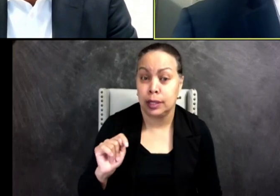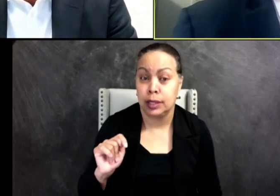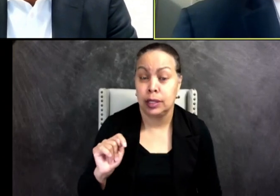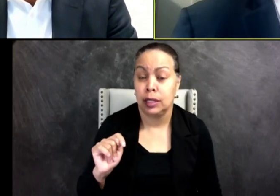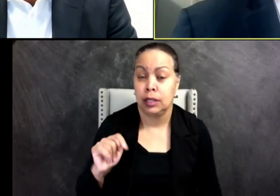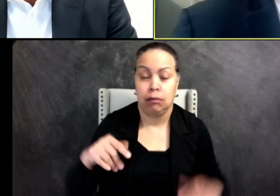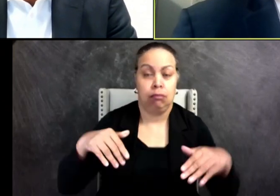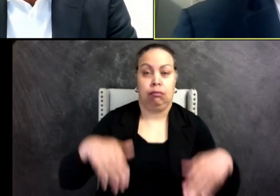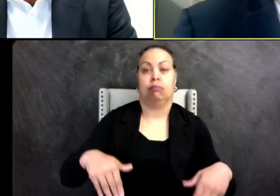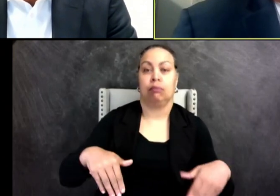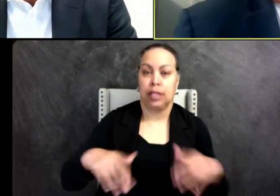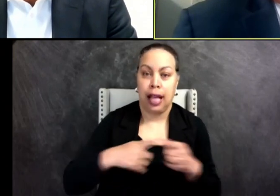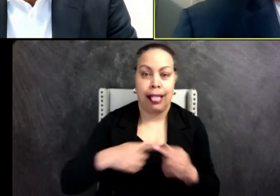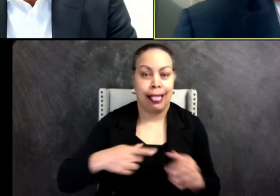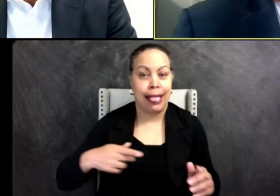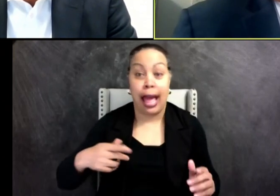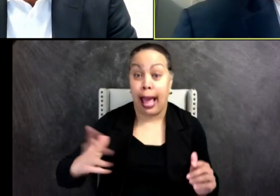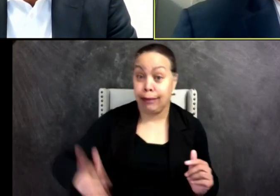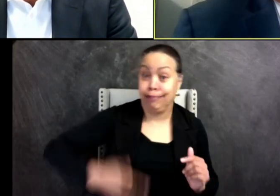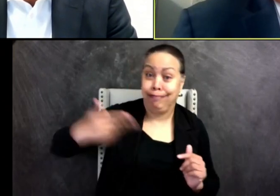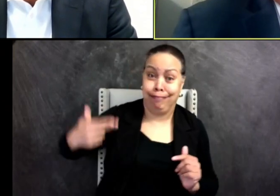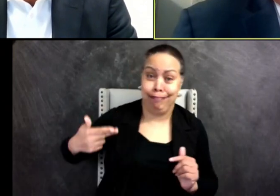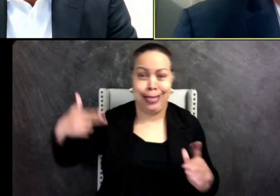incapacitated, and then murdered with his own firearm.